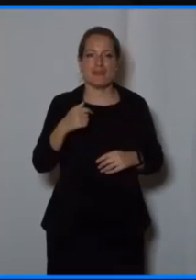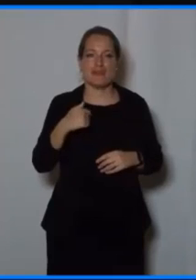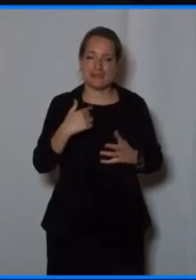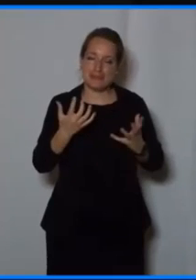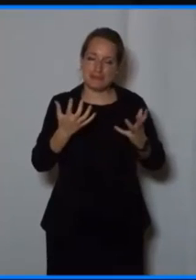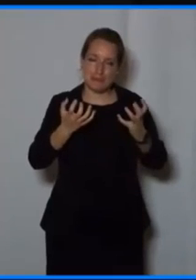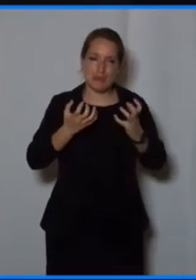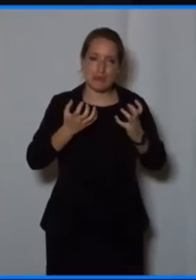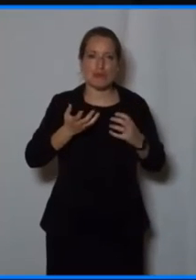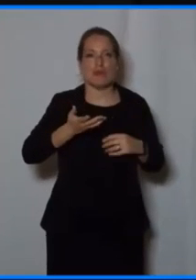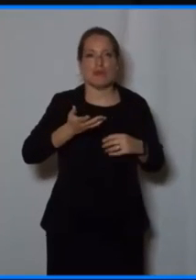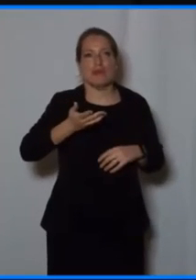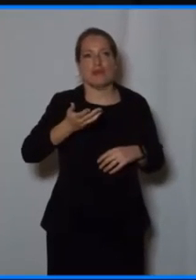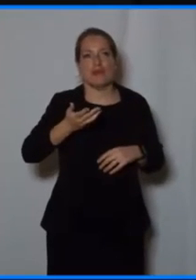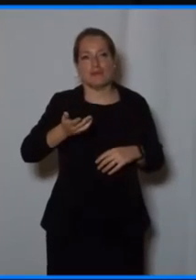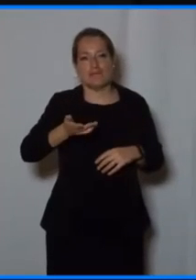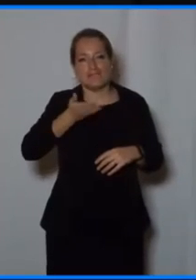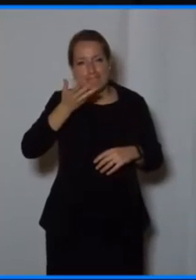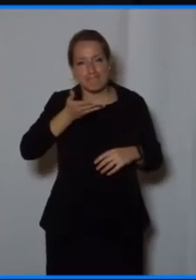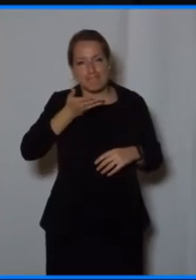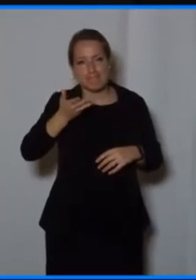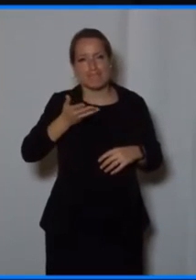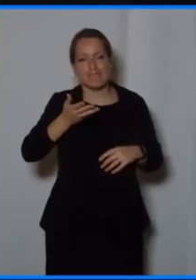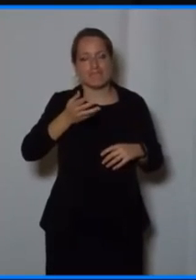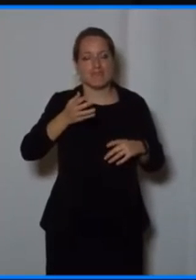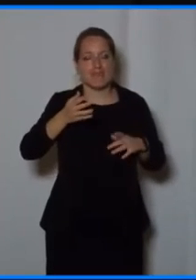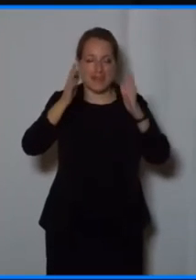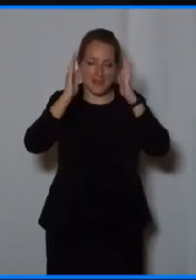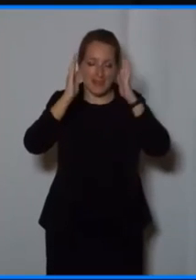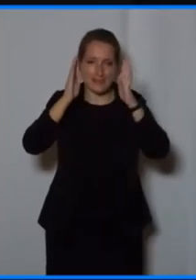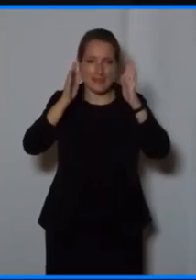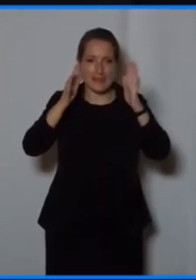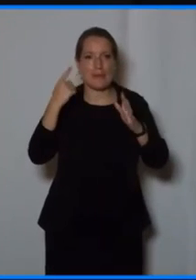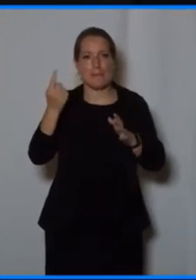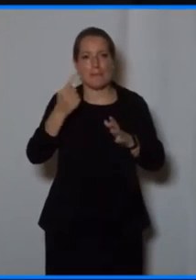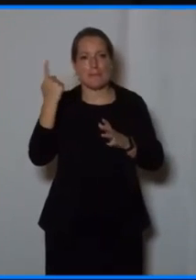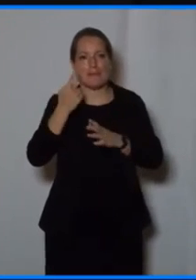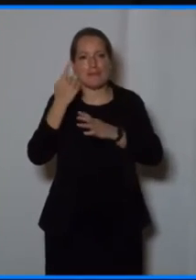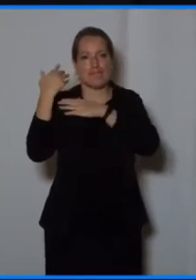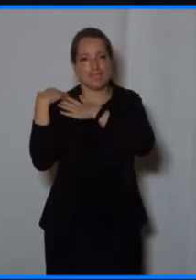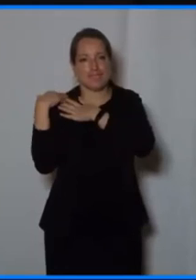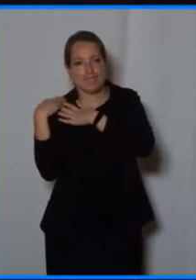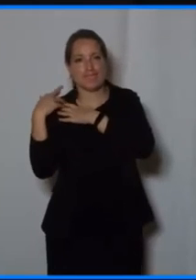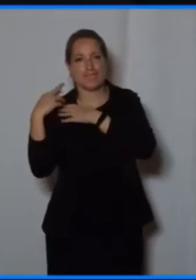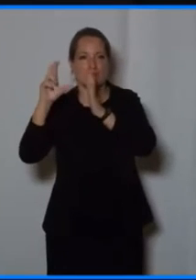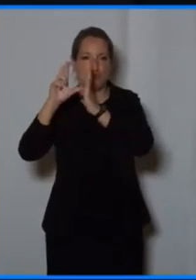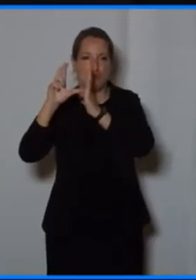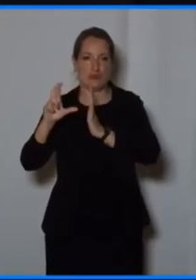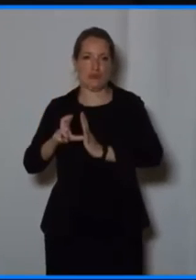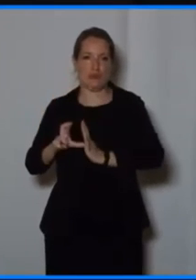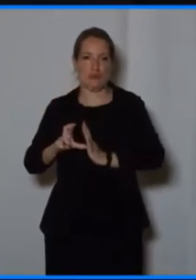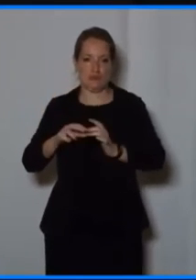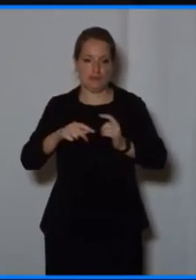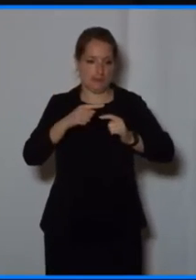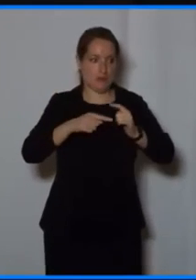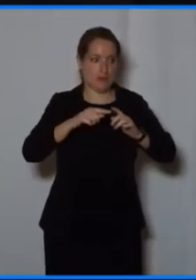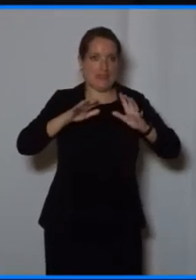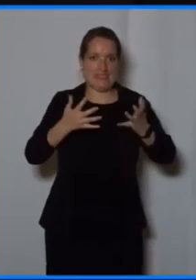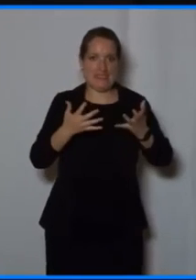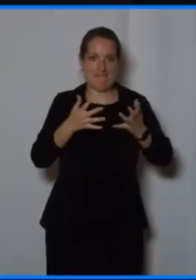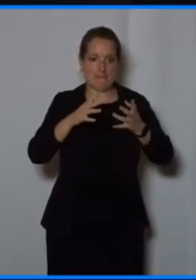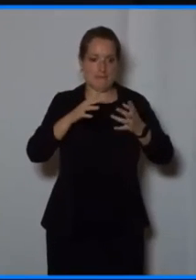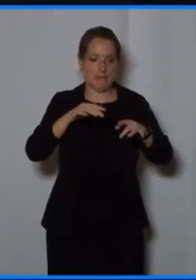regulators, legislators have to take to turn digital transformation into something